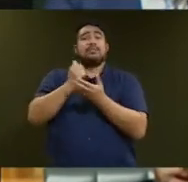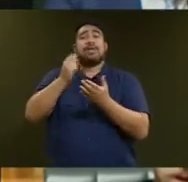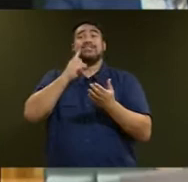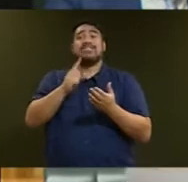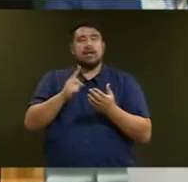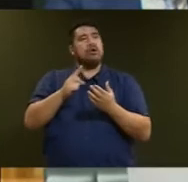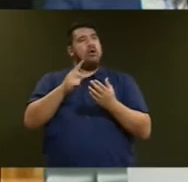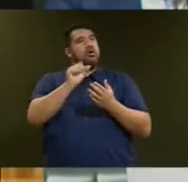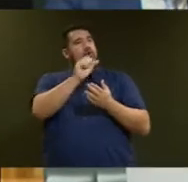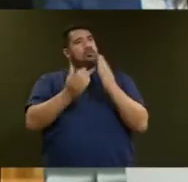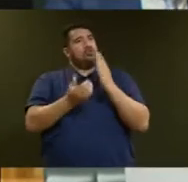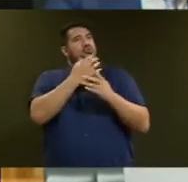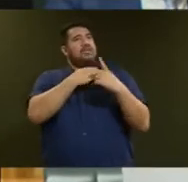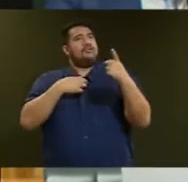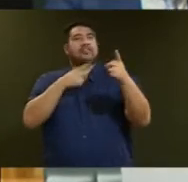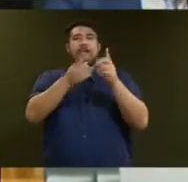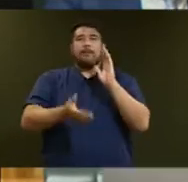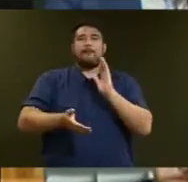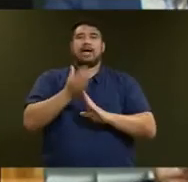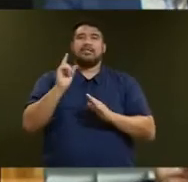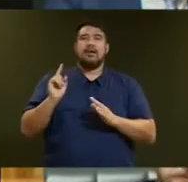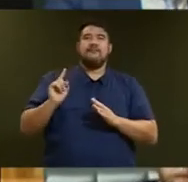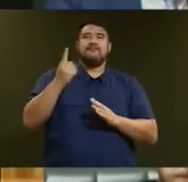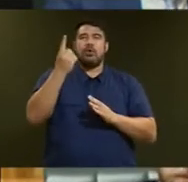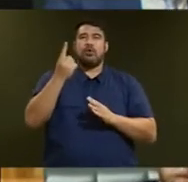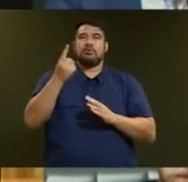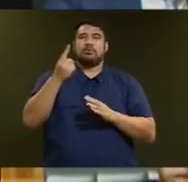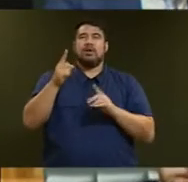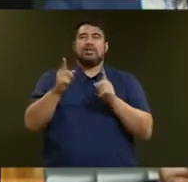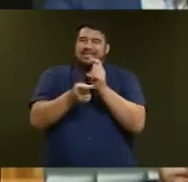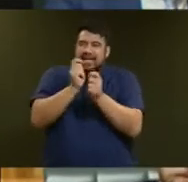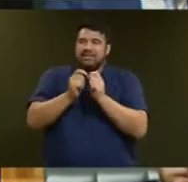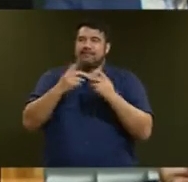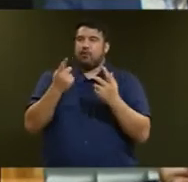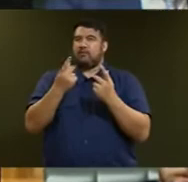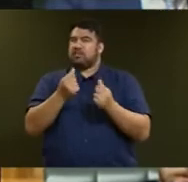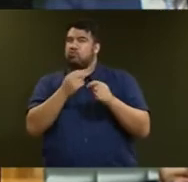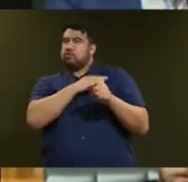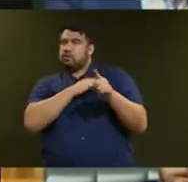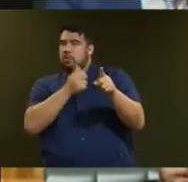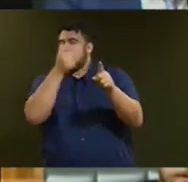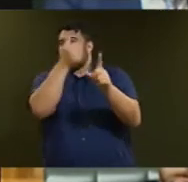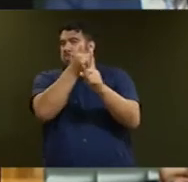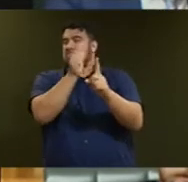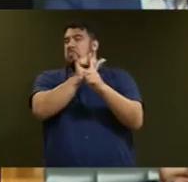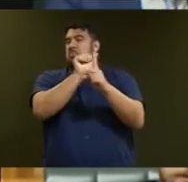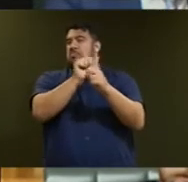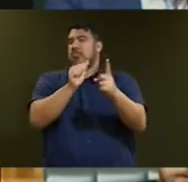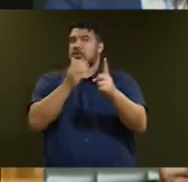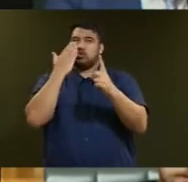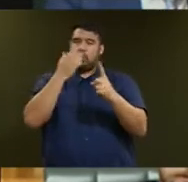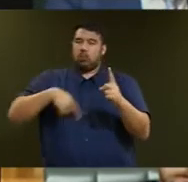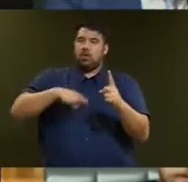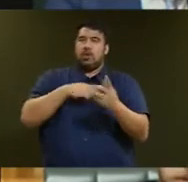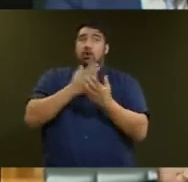First Government has effectively passed its first fiscal credibility test. The Budget and healthy forecasts show that the Government is on target to